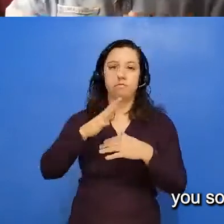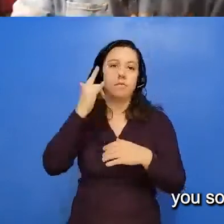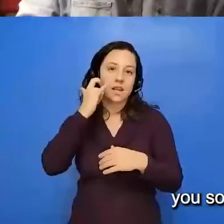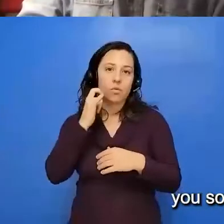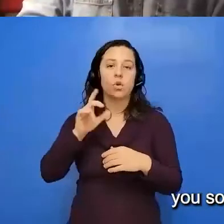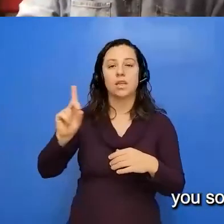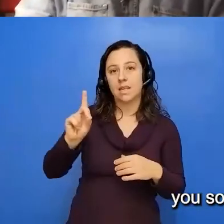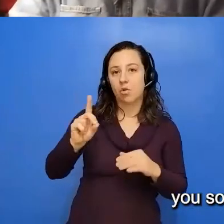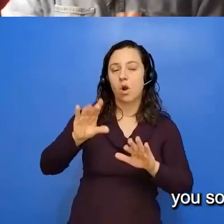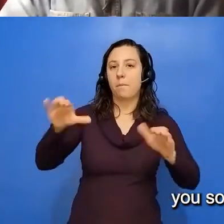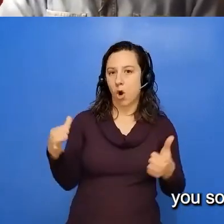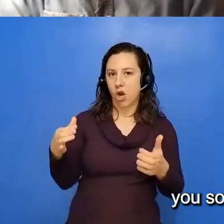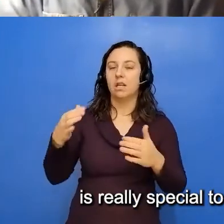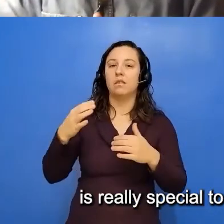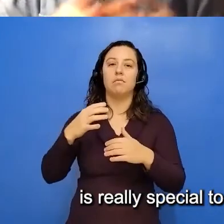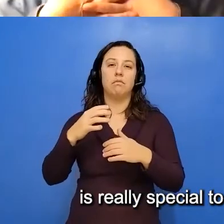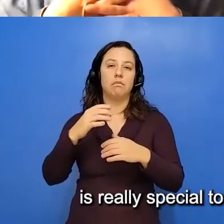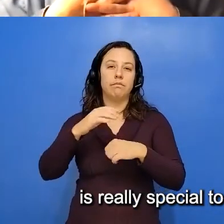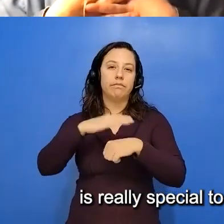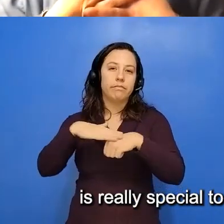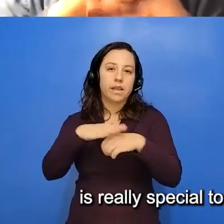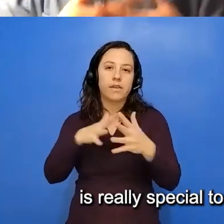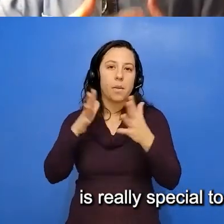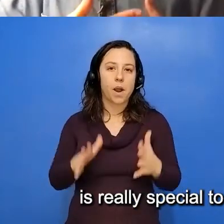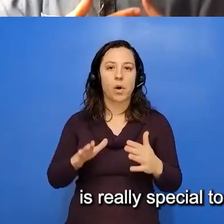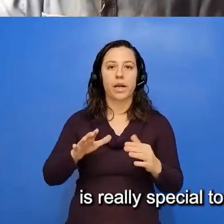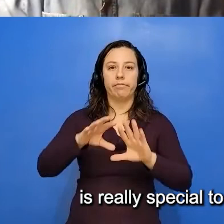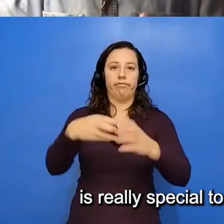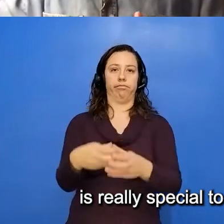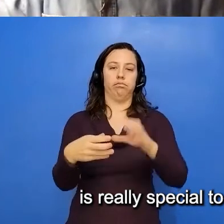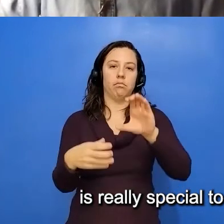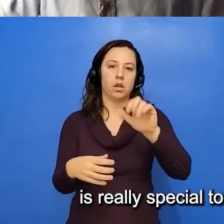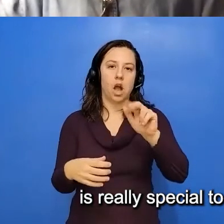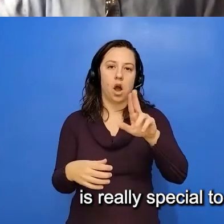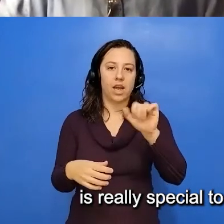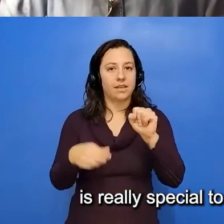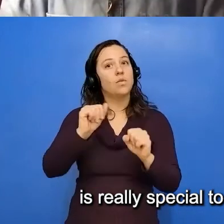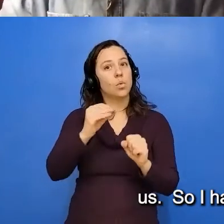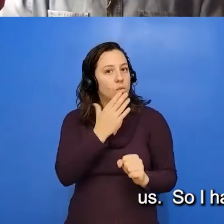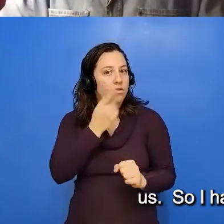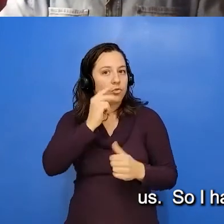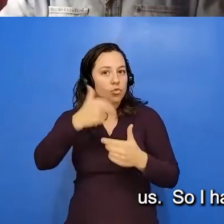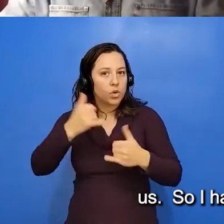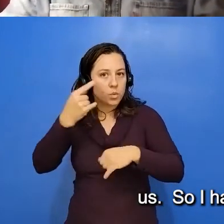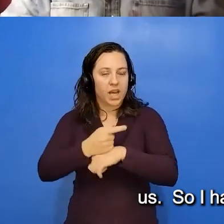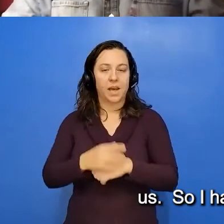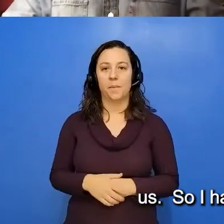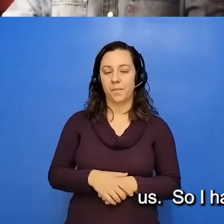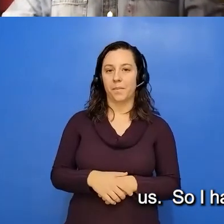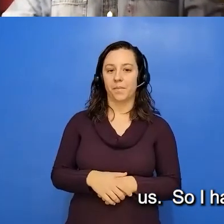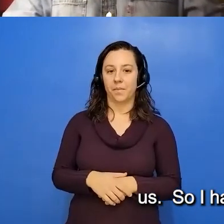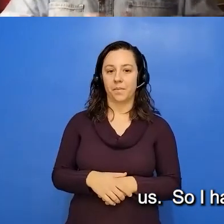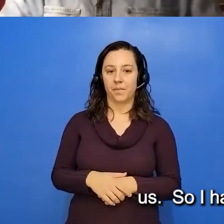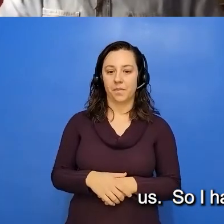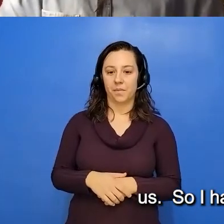thank you so much for joining us. This is really special to me that you were here to do this with us. So